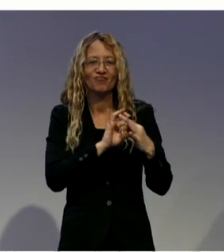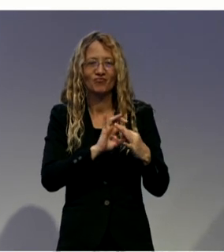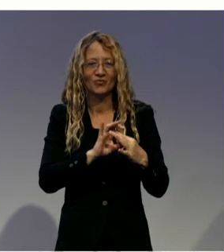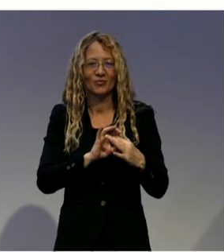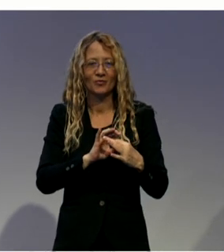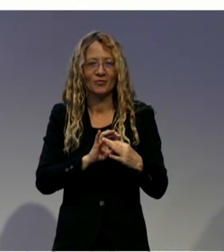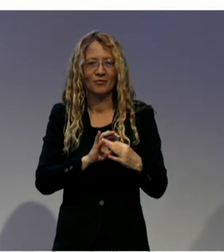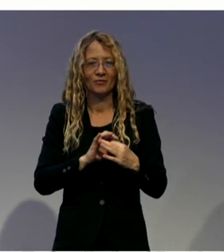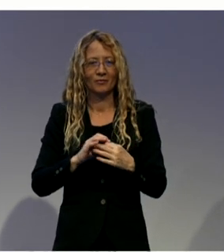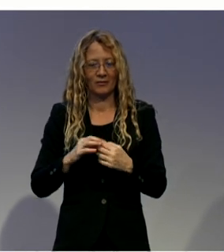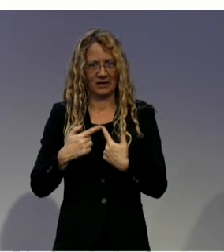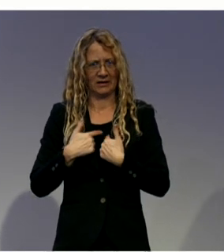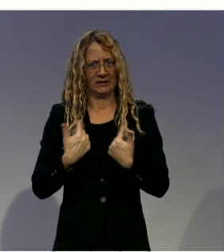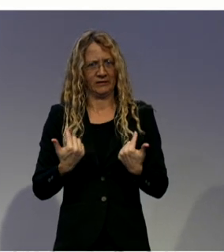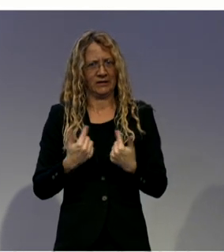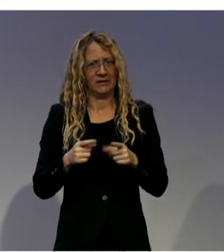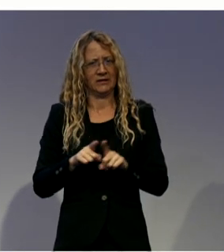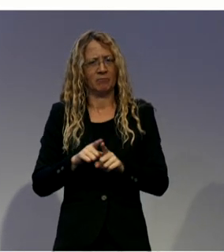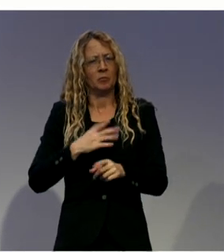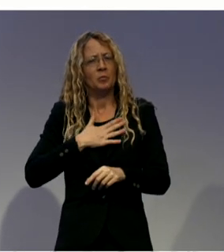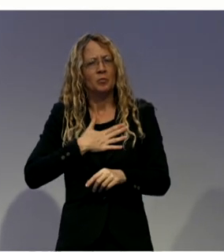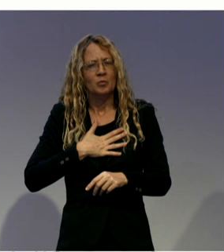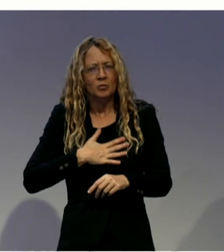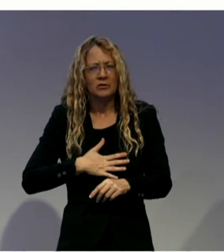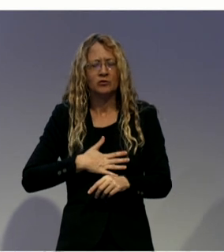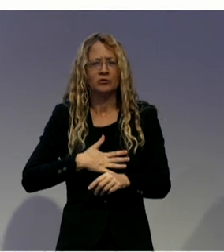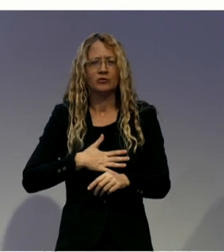with people in key government positions.